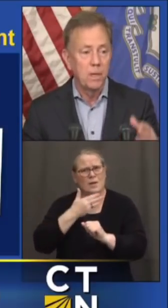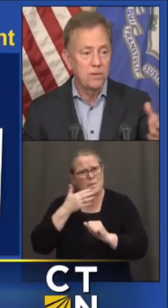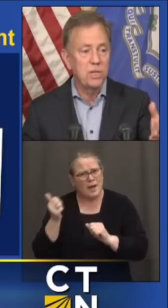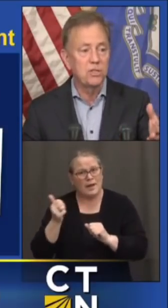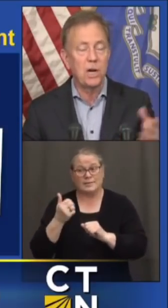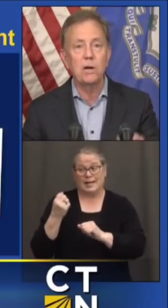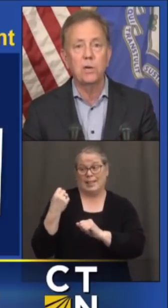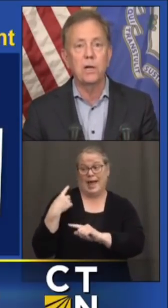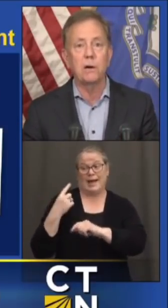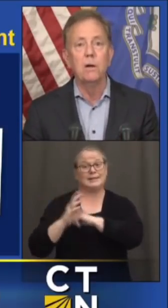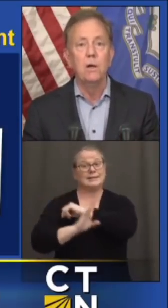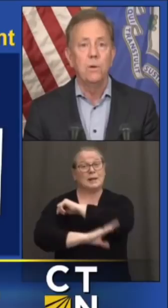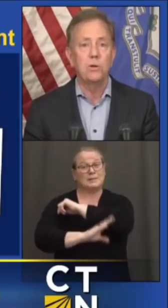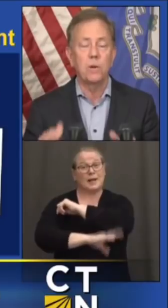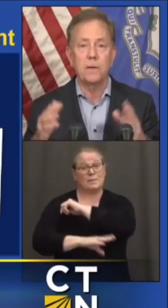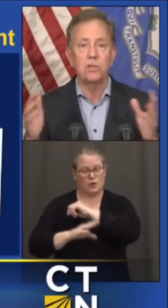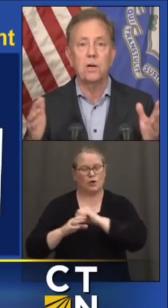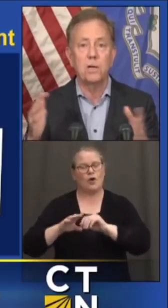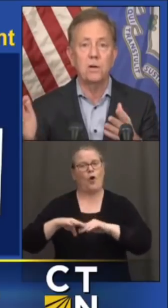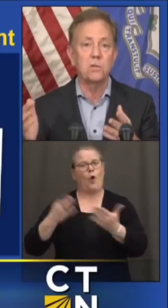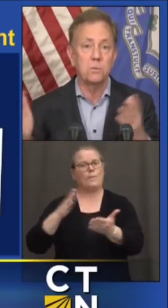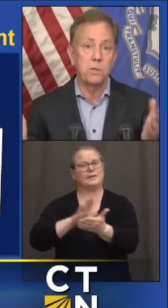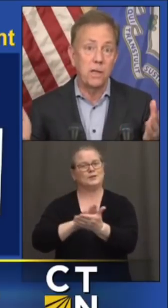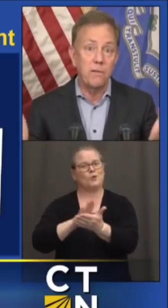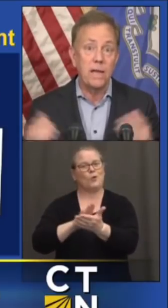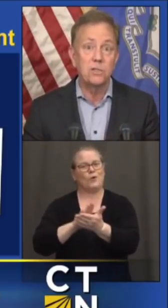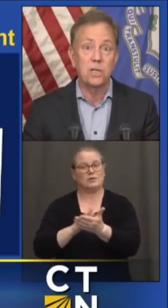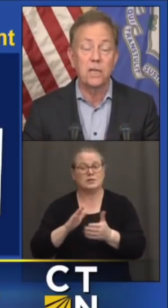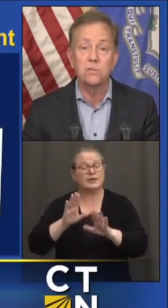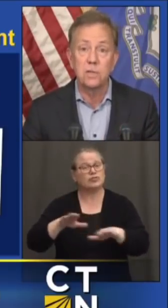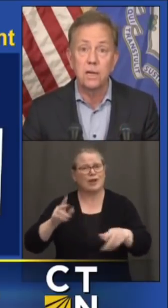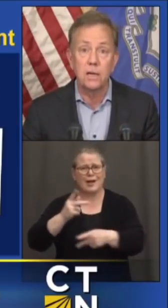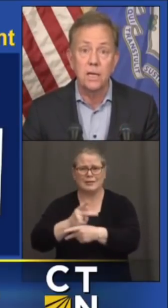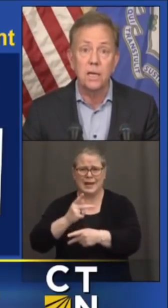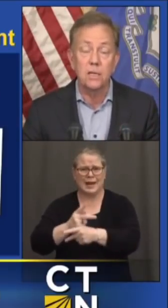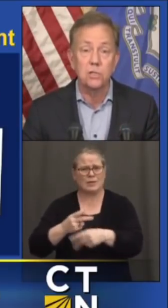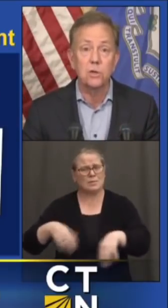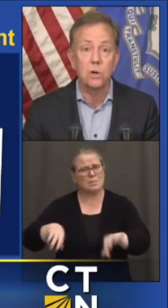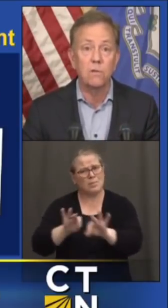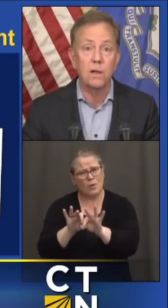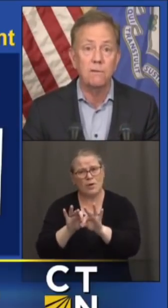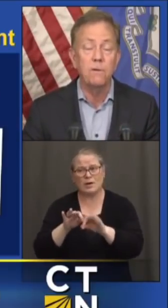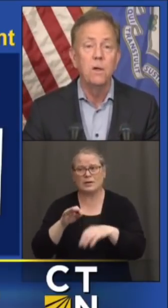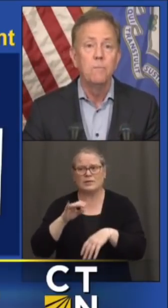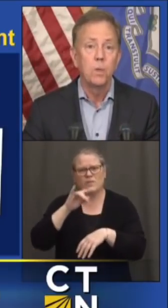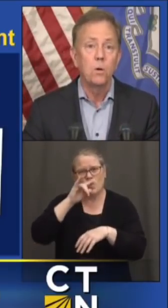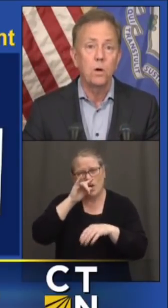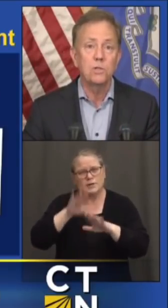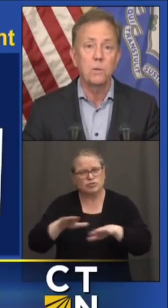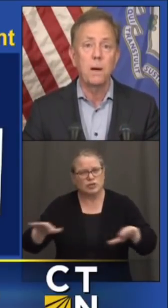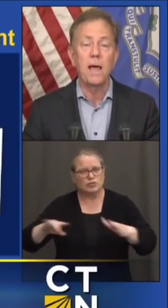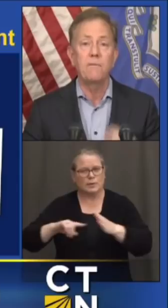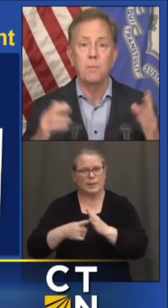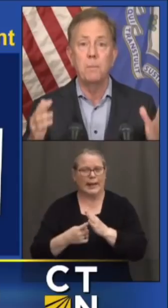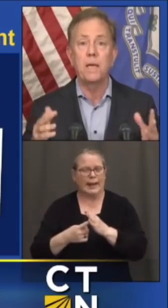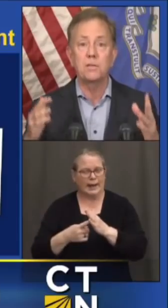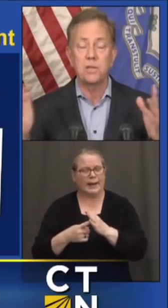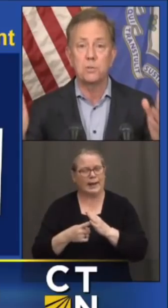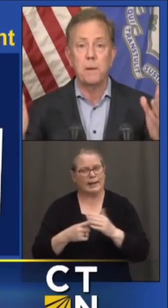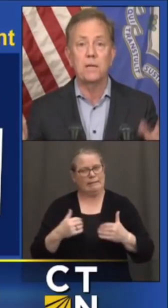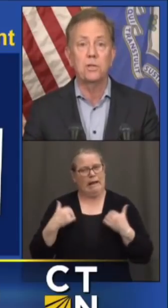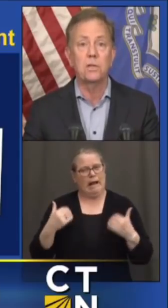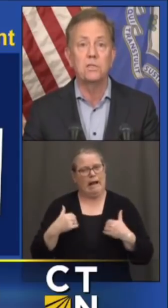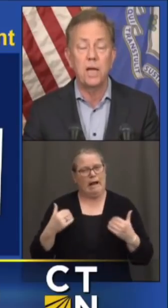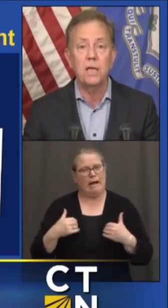You see, childcare, we talk about childcare in terms of the advantage it gives a kid at the start of life. Also, by having the